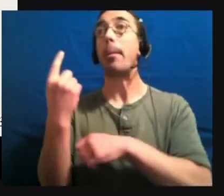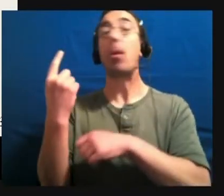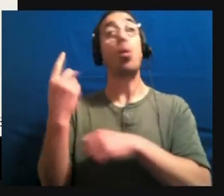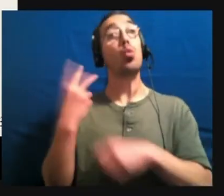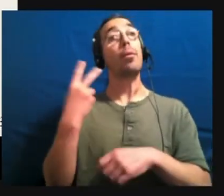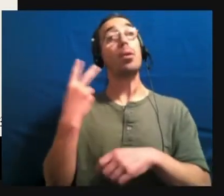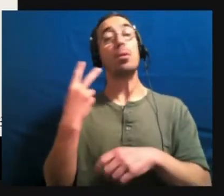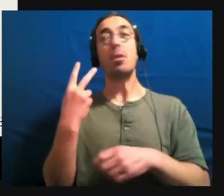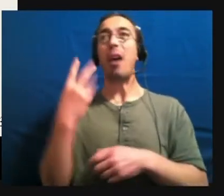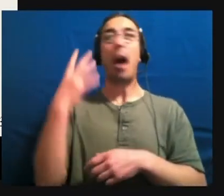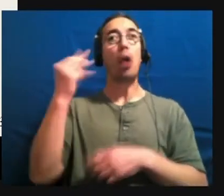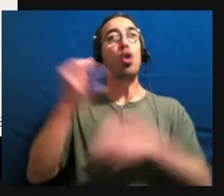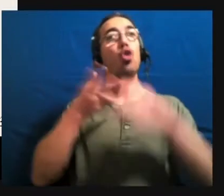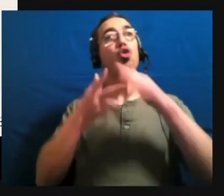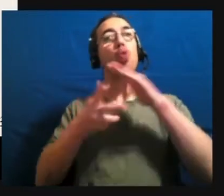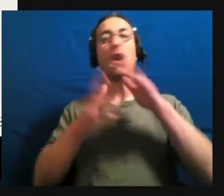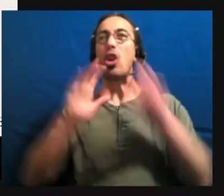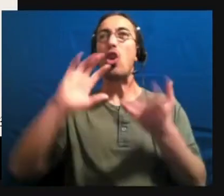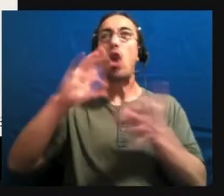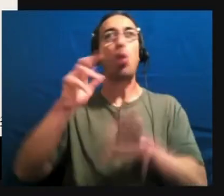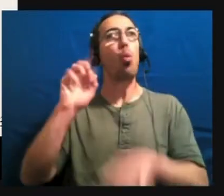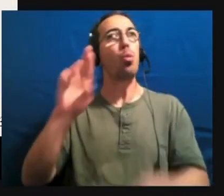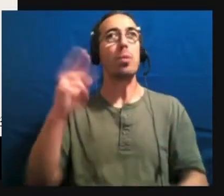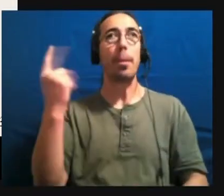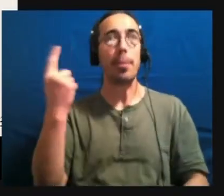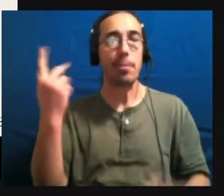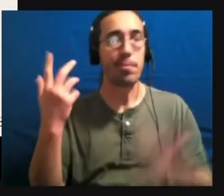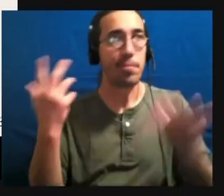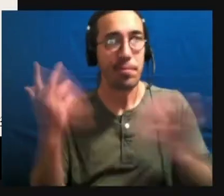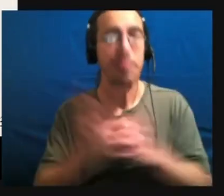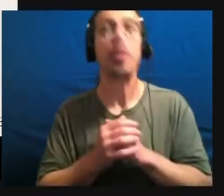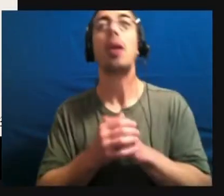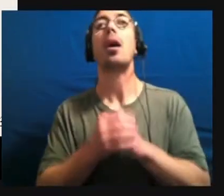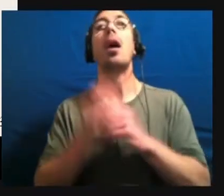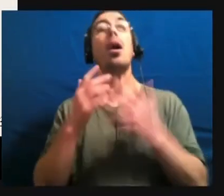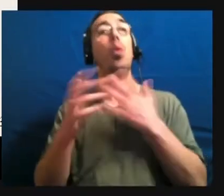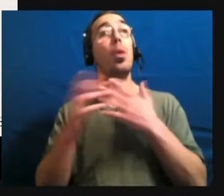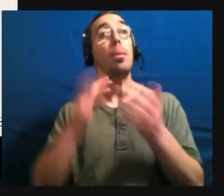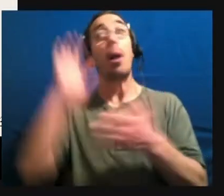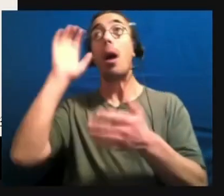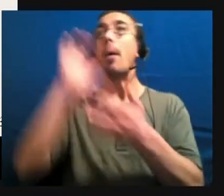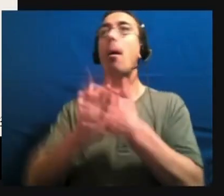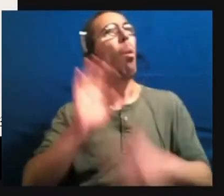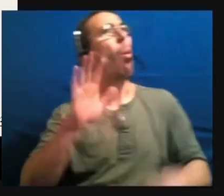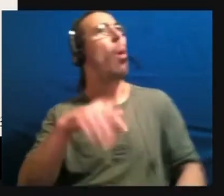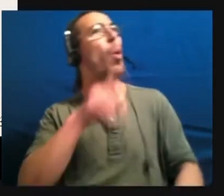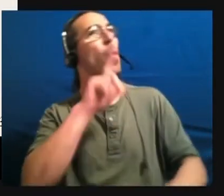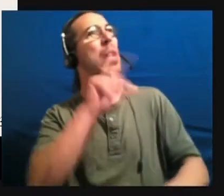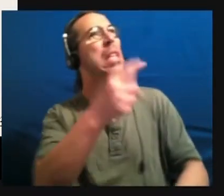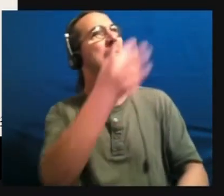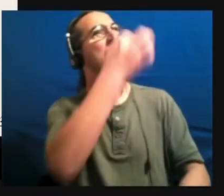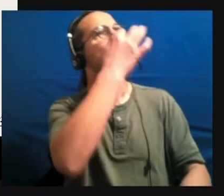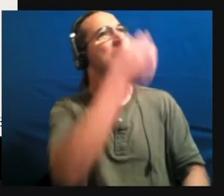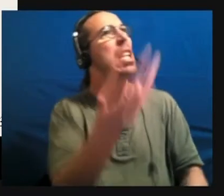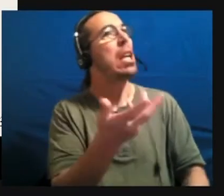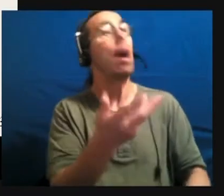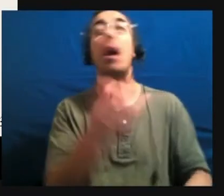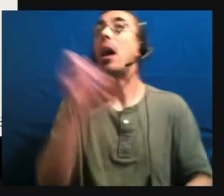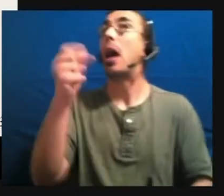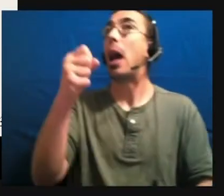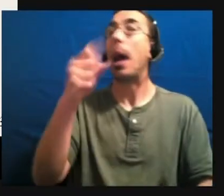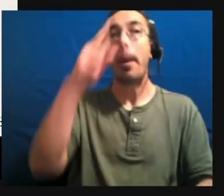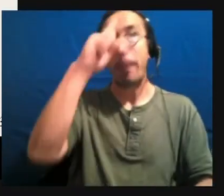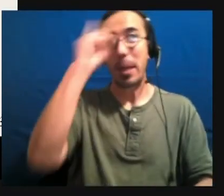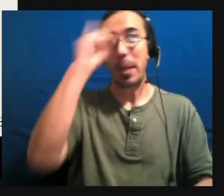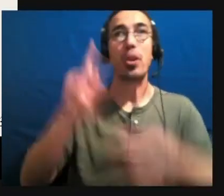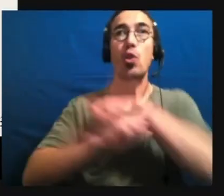because we were doing some laundry or something. And, and he said, oh, it really stinks in here. And I said, yeah, it's because we haven't taken the trash